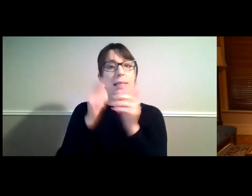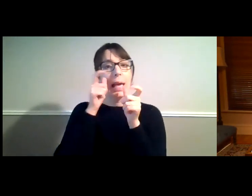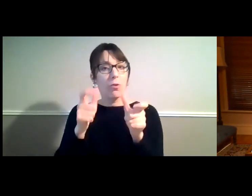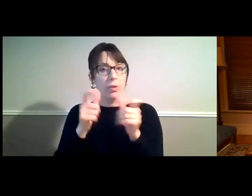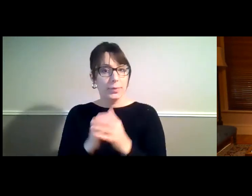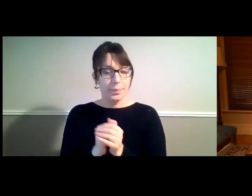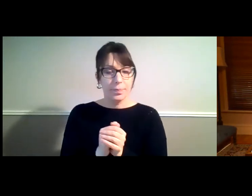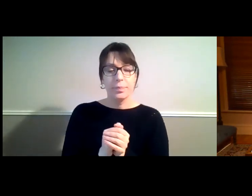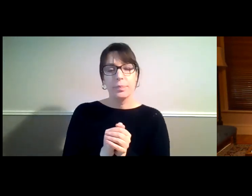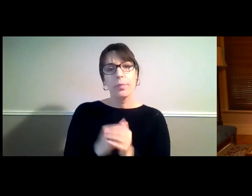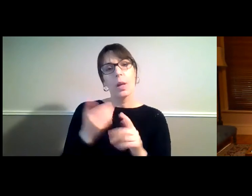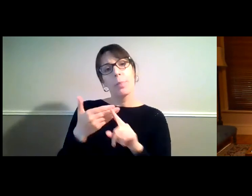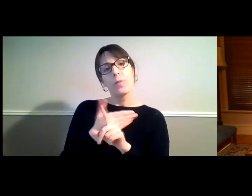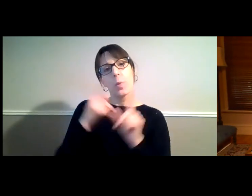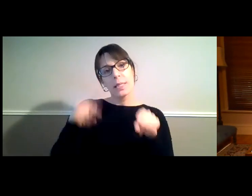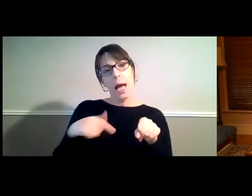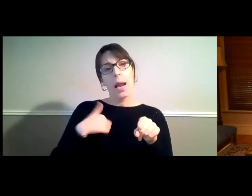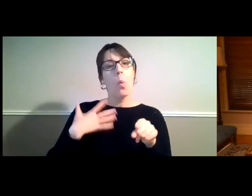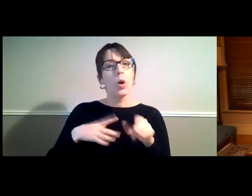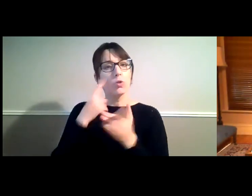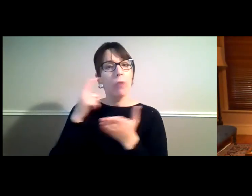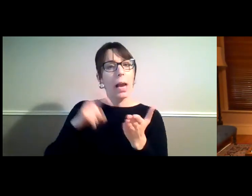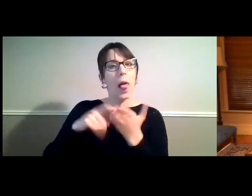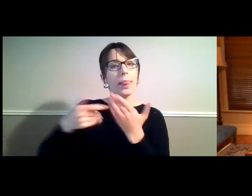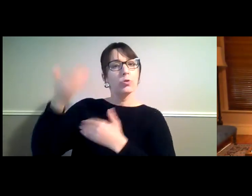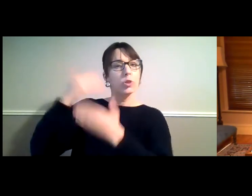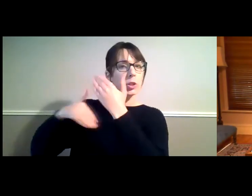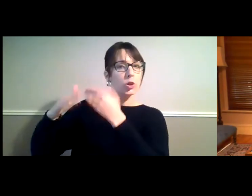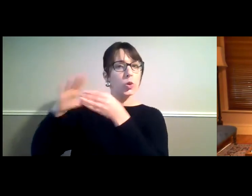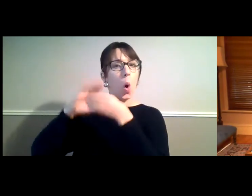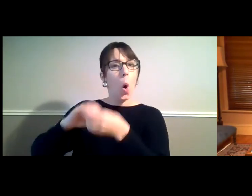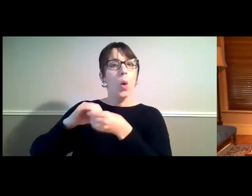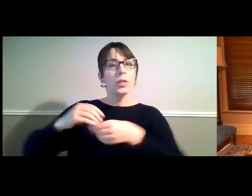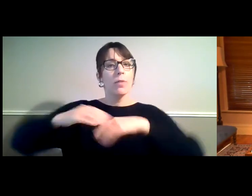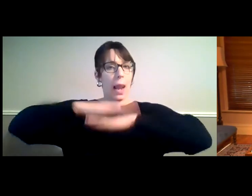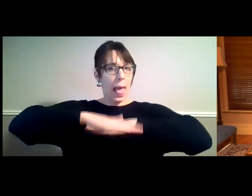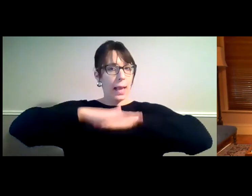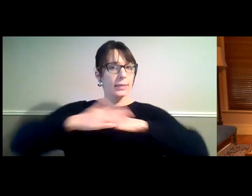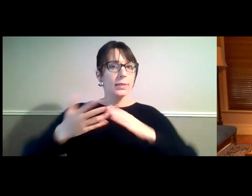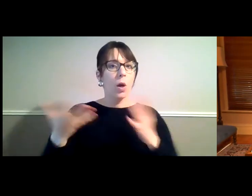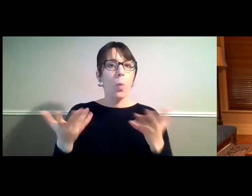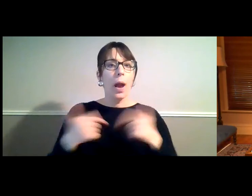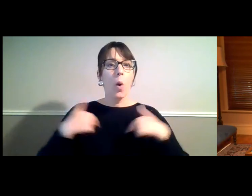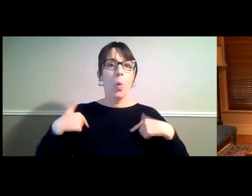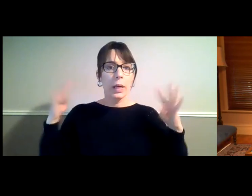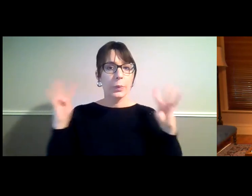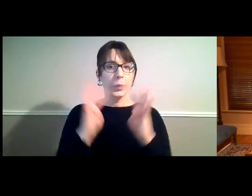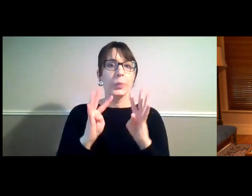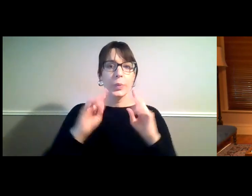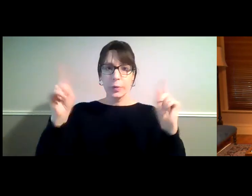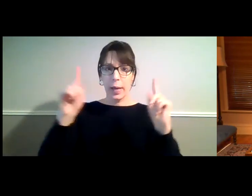I'd like to take the time to acknowledge the traditional custodians of the lands that we're all joining from and meeting with.